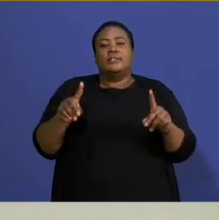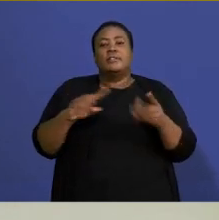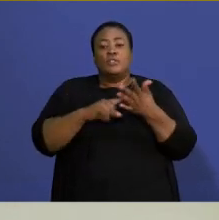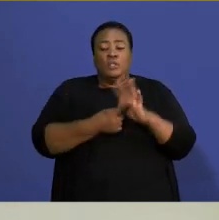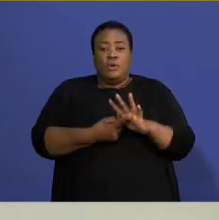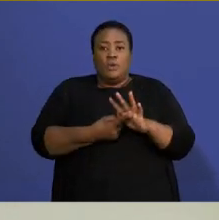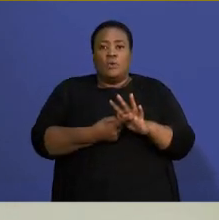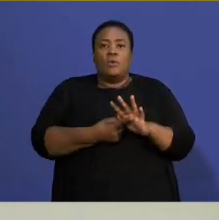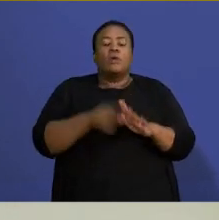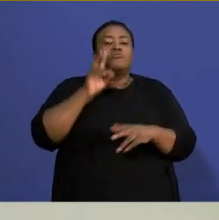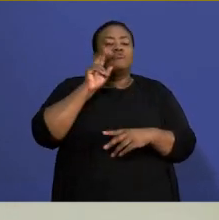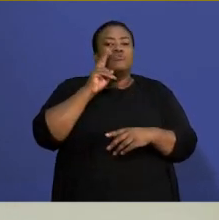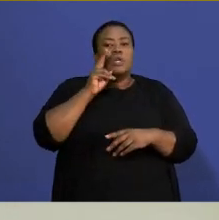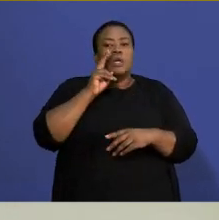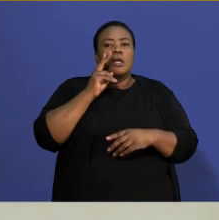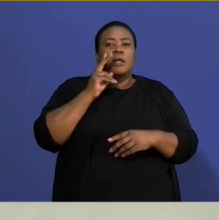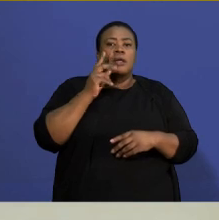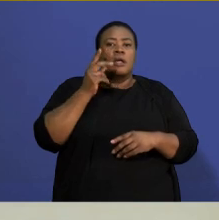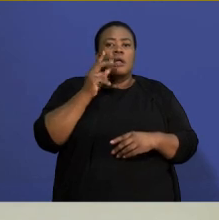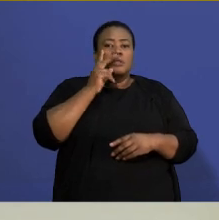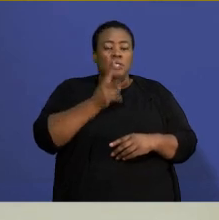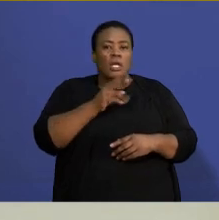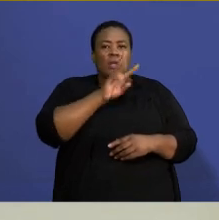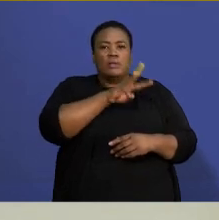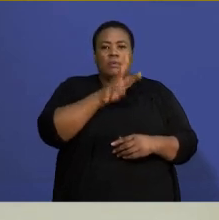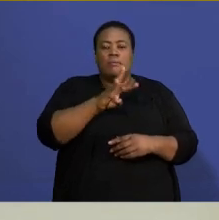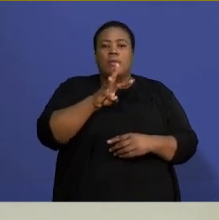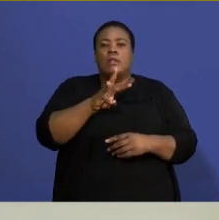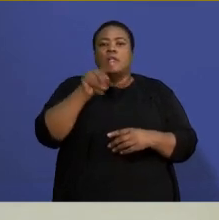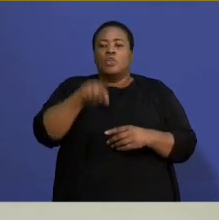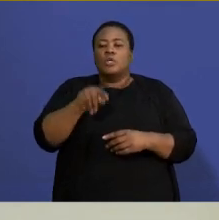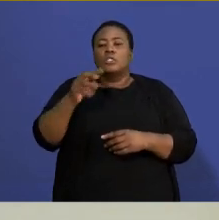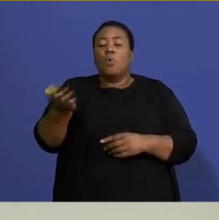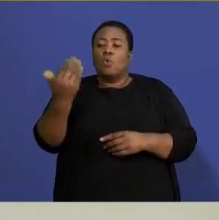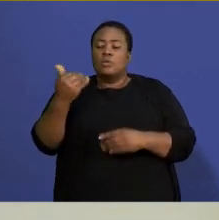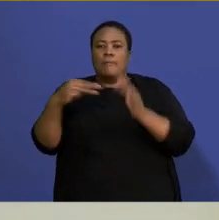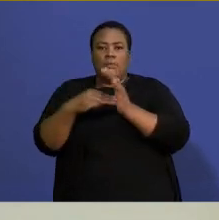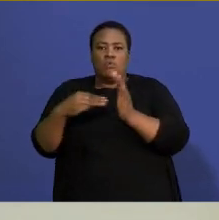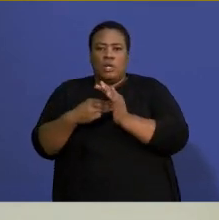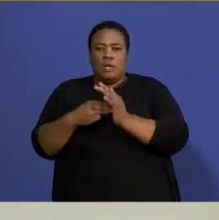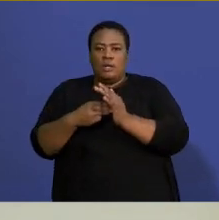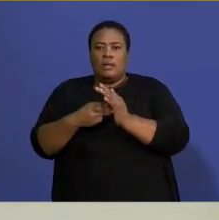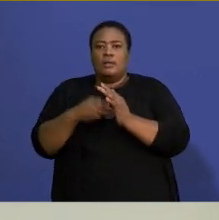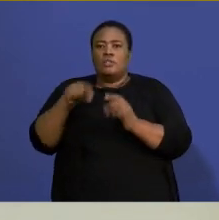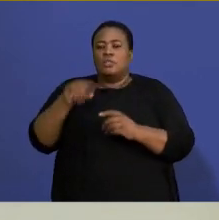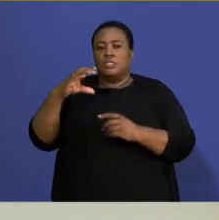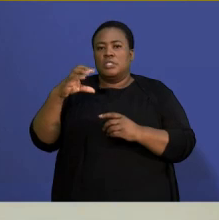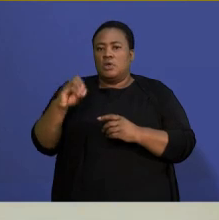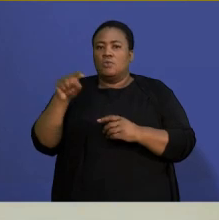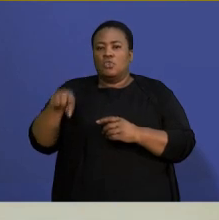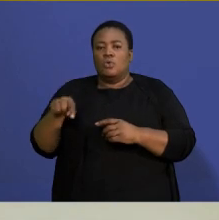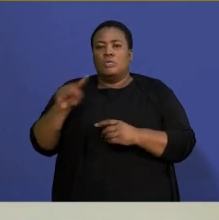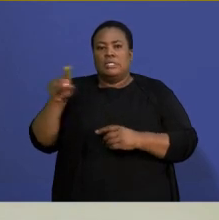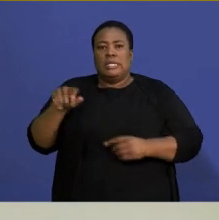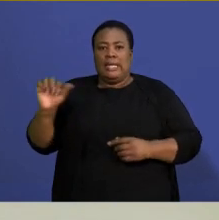.wozematrix.co.za. Well then, from me, Luni, Sia, and our sign